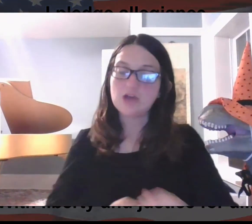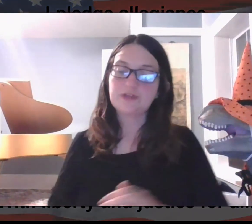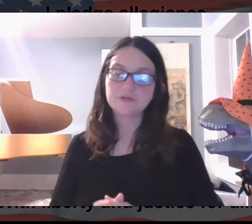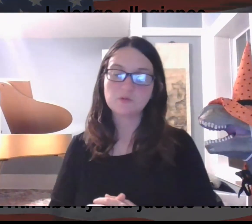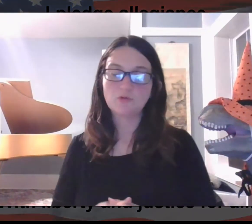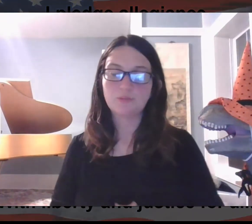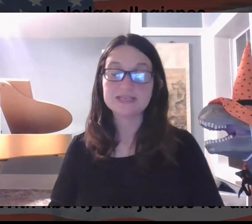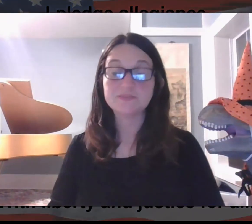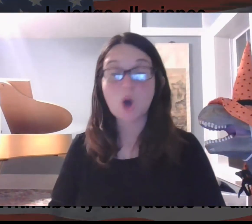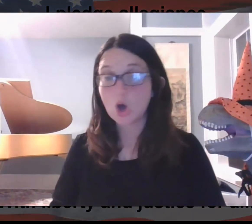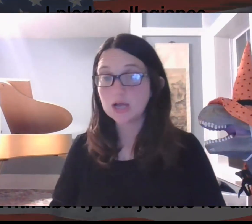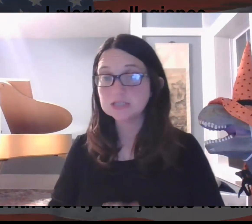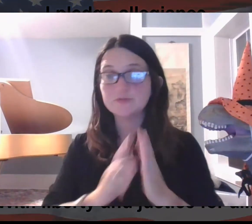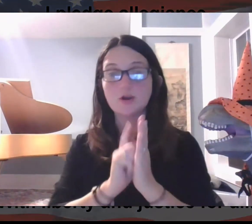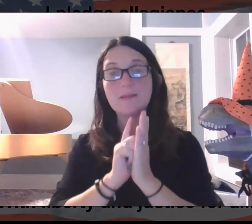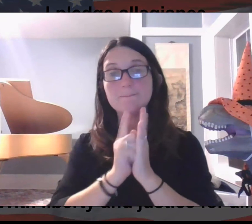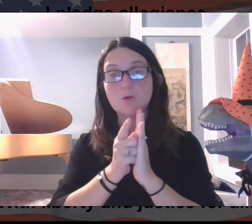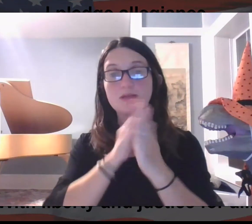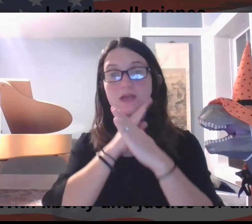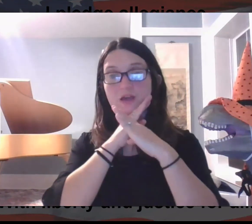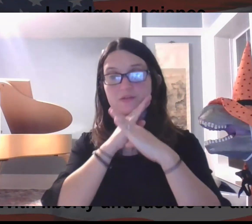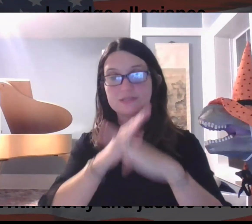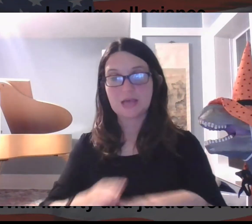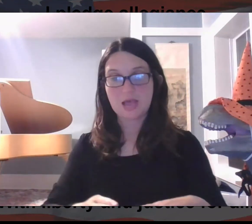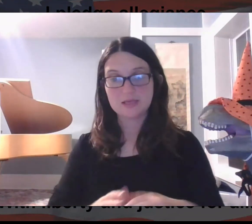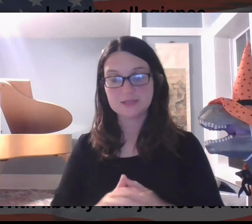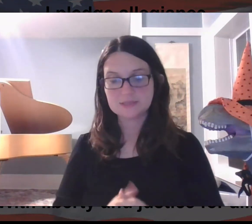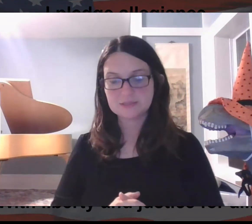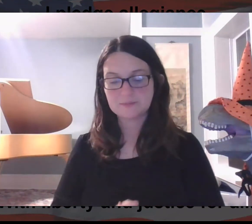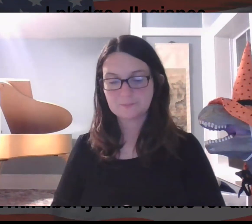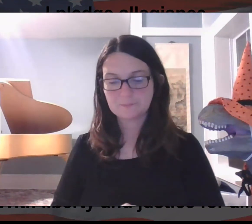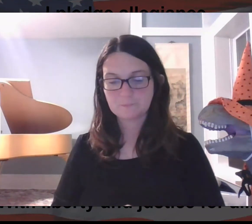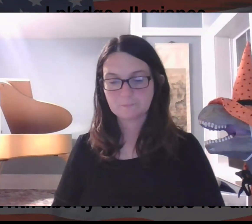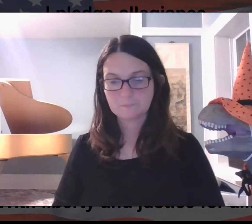And now, if everyone will please pause for a moment of silence.